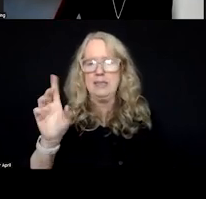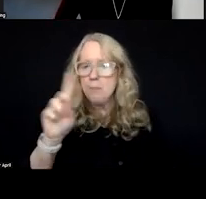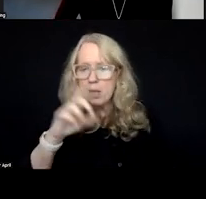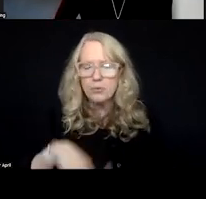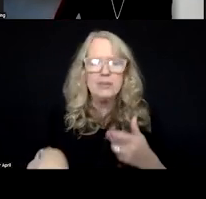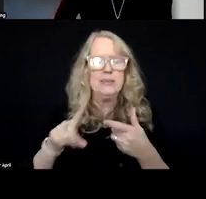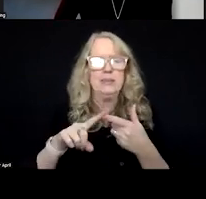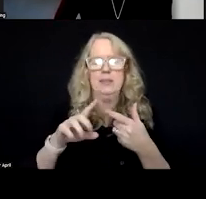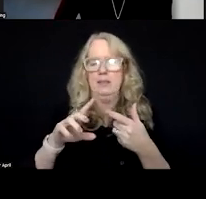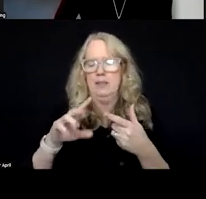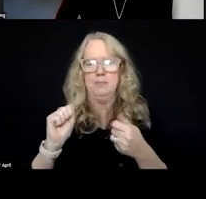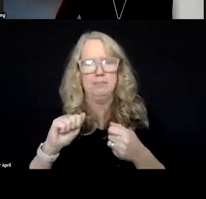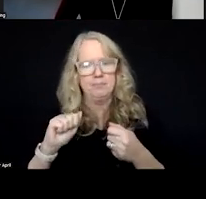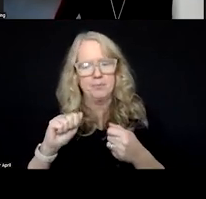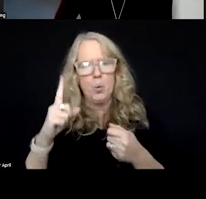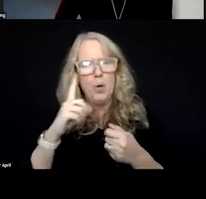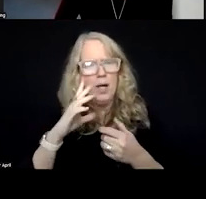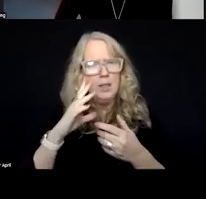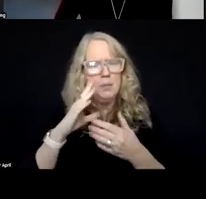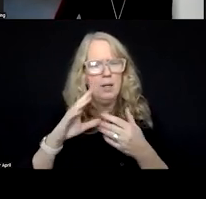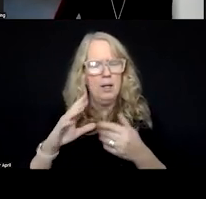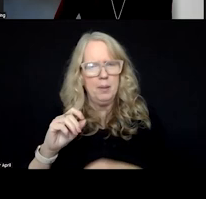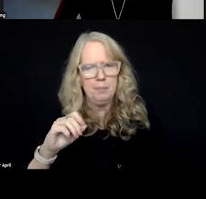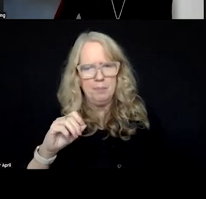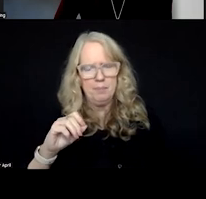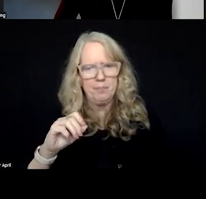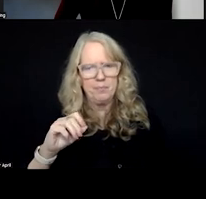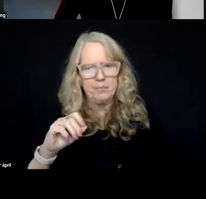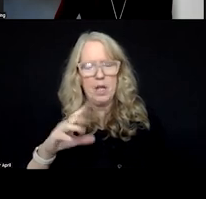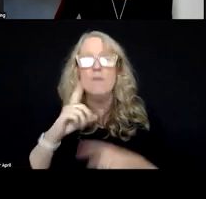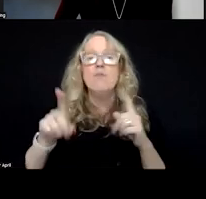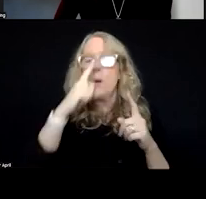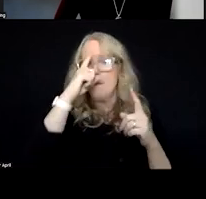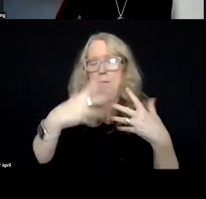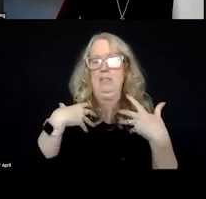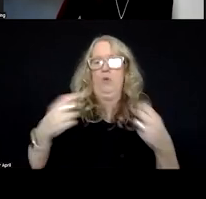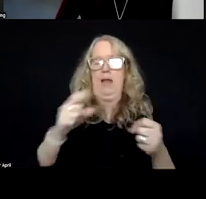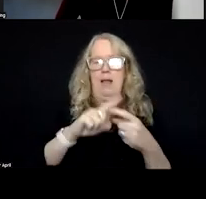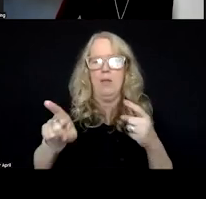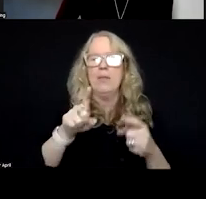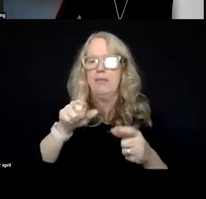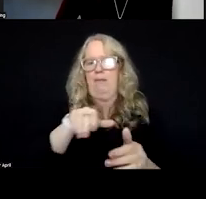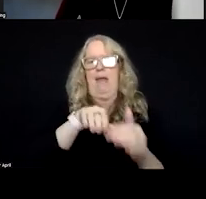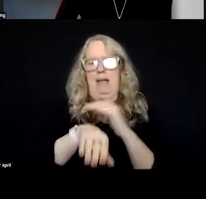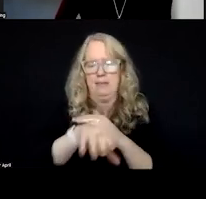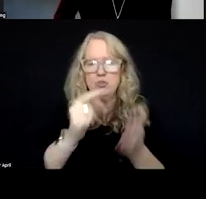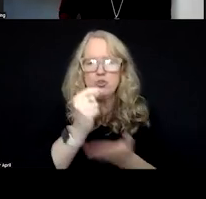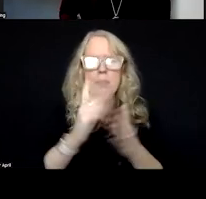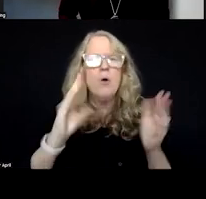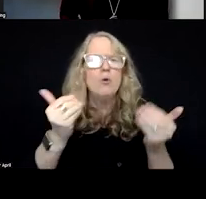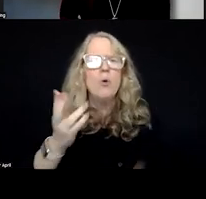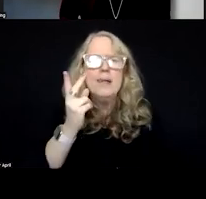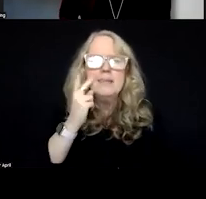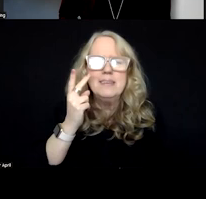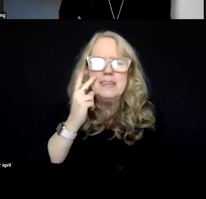I think there was a piece around mental health access, access to treatment, but let's go ahead and see